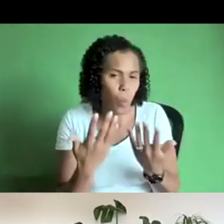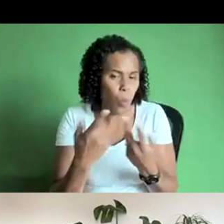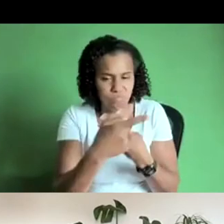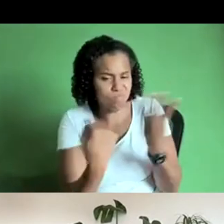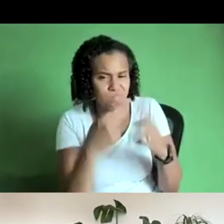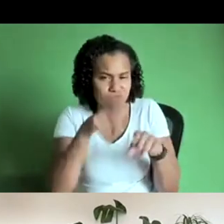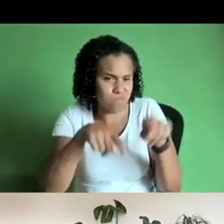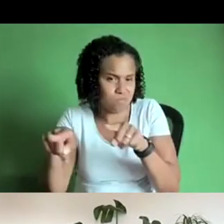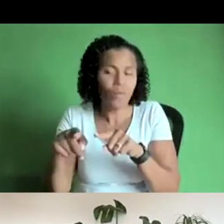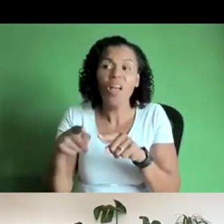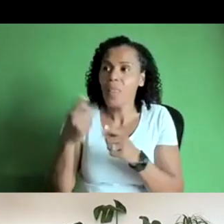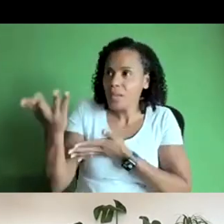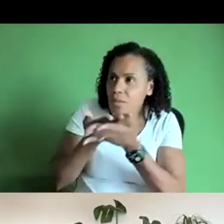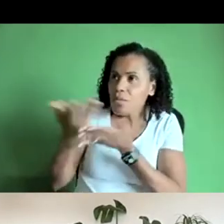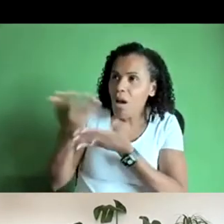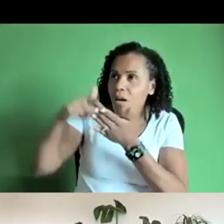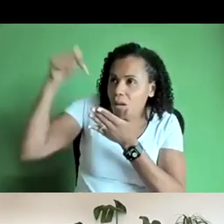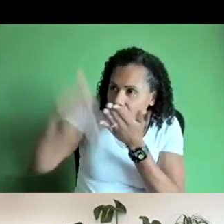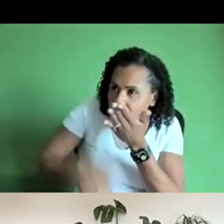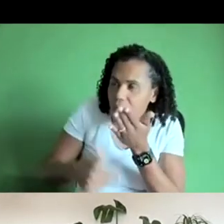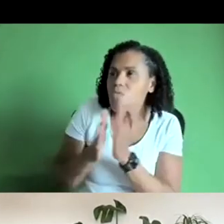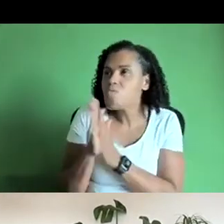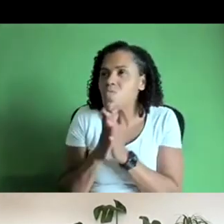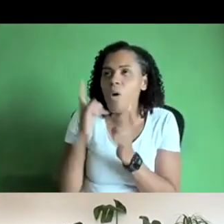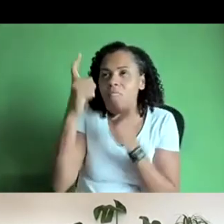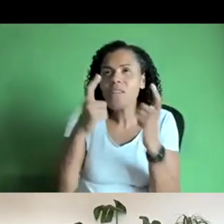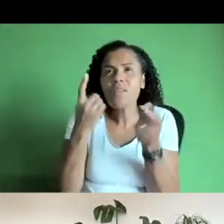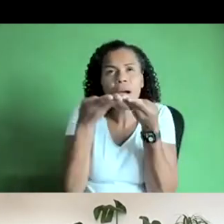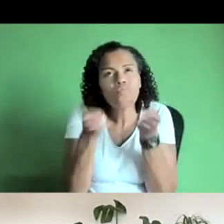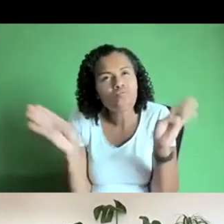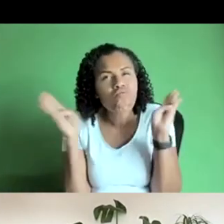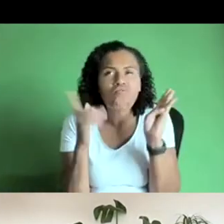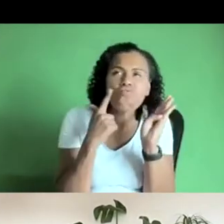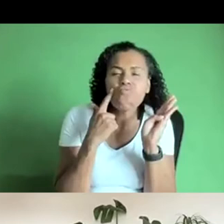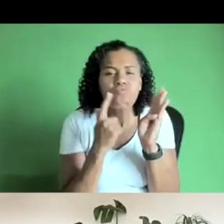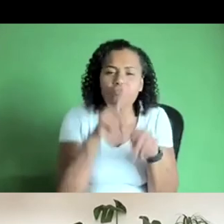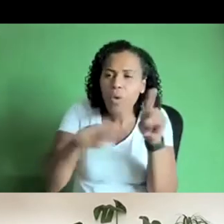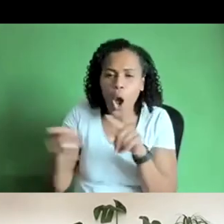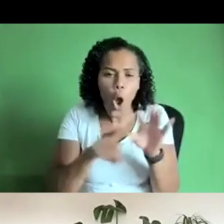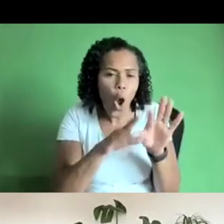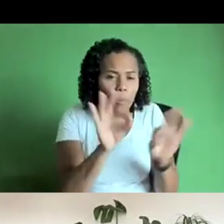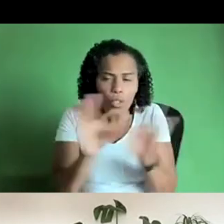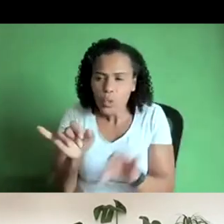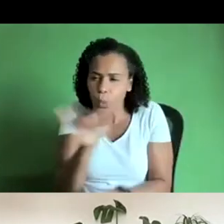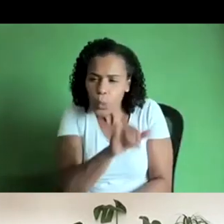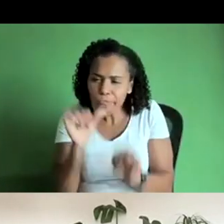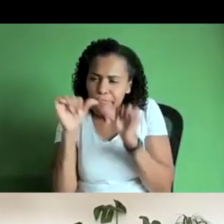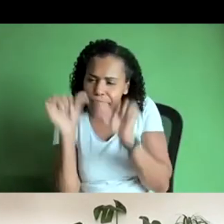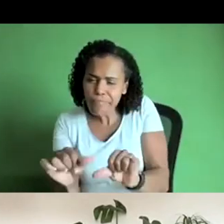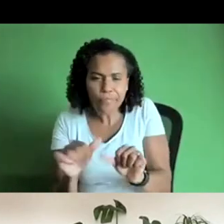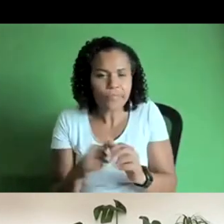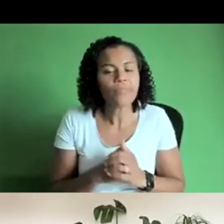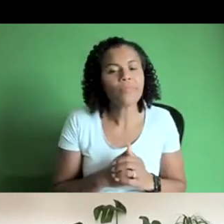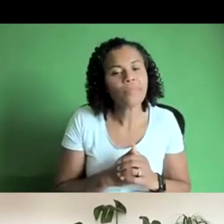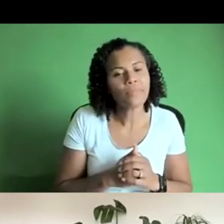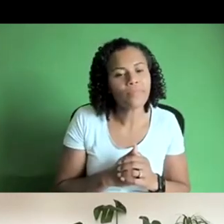then discuss it even further to see which which way i could go with that those ideas hmm and and you